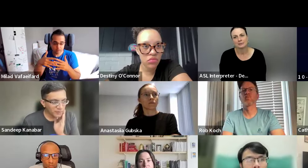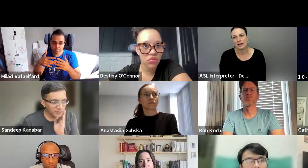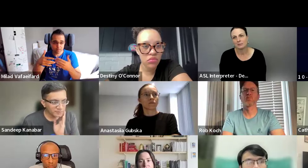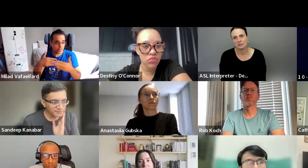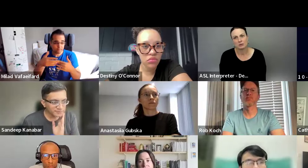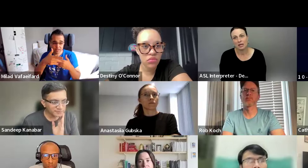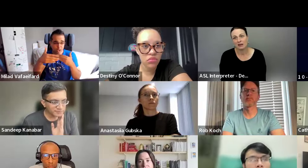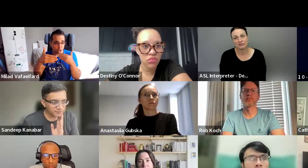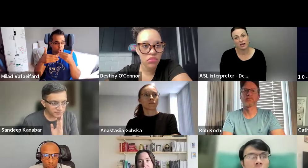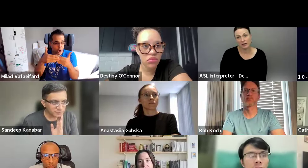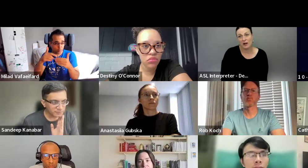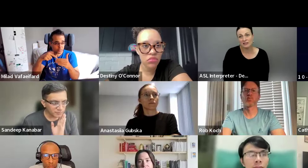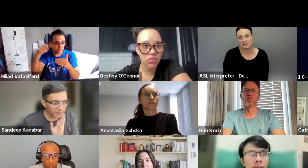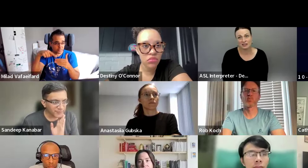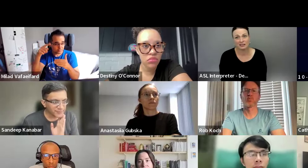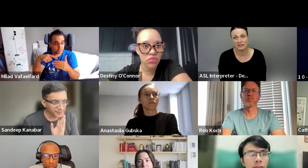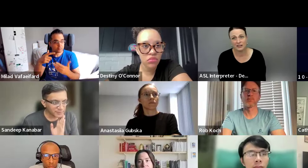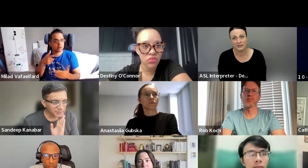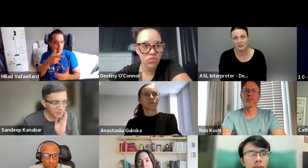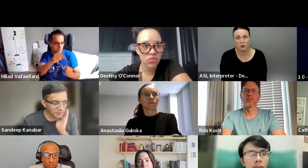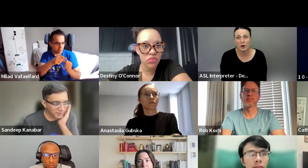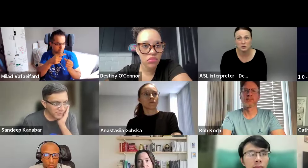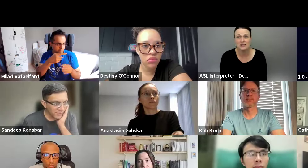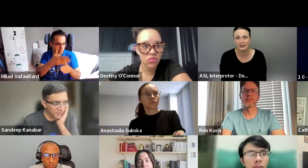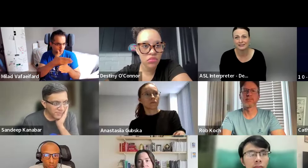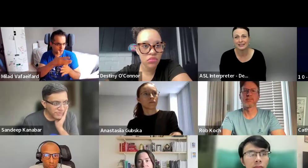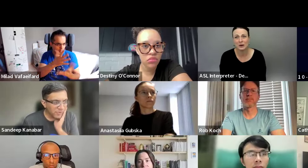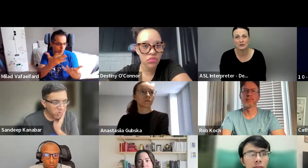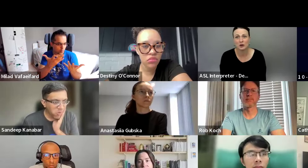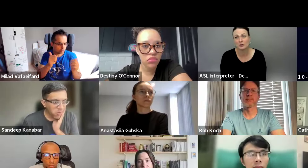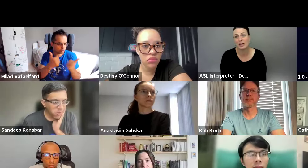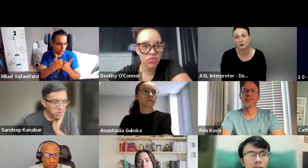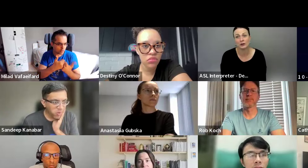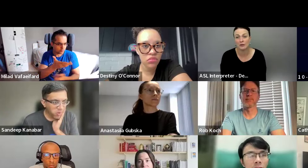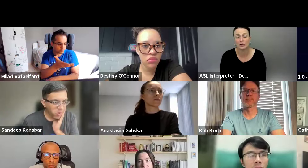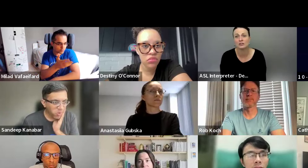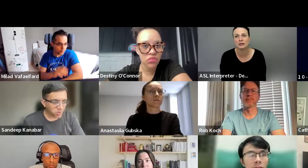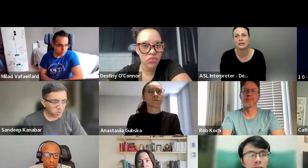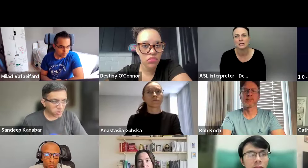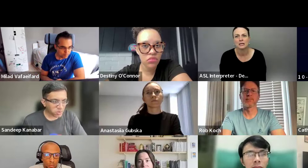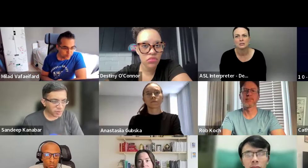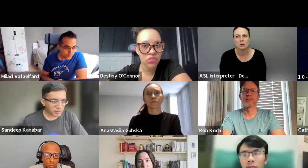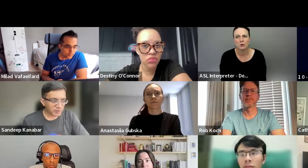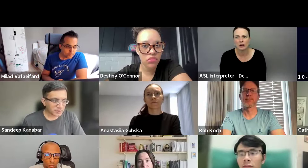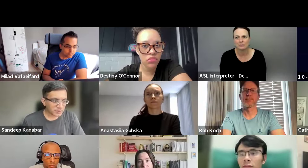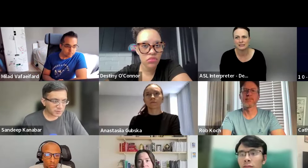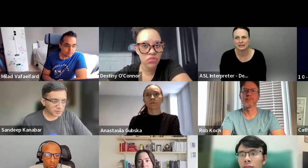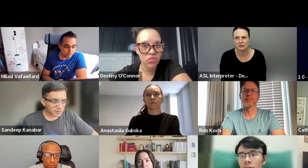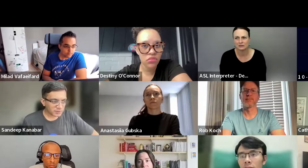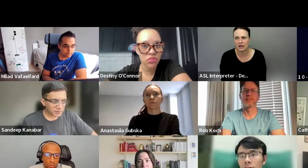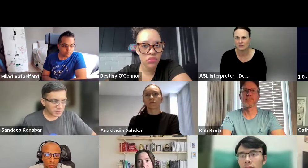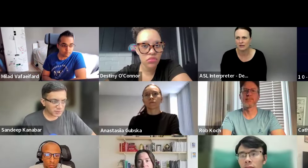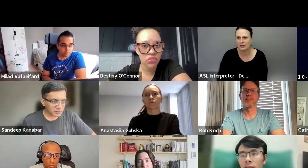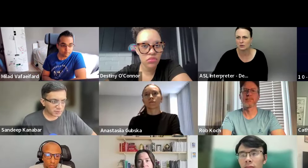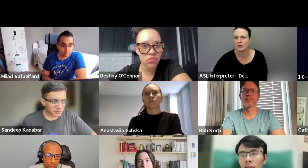And sometimes you can't fly to the U S if, even if you're close, you know, and you're not, and you're in another country. So, um, does